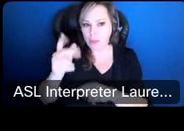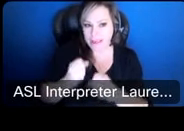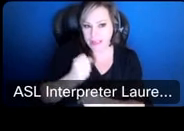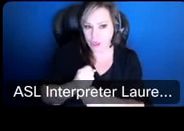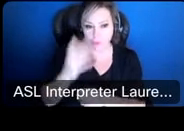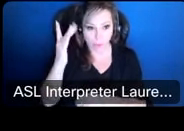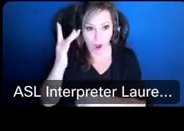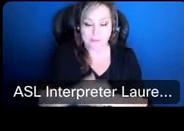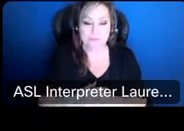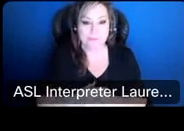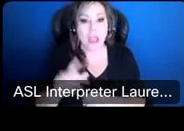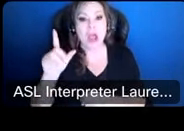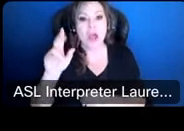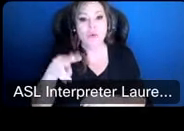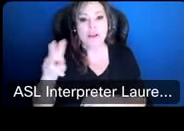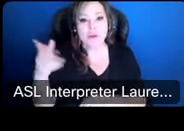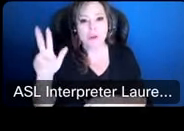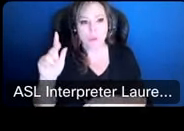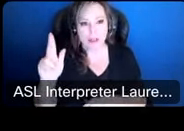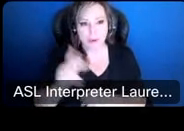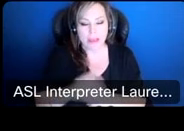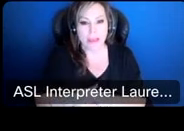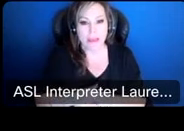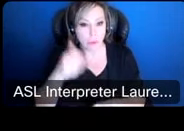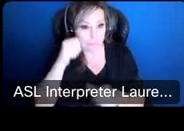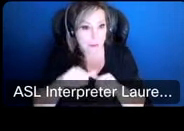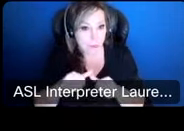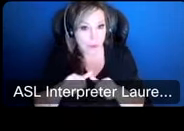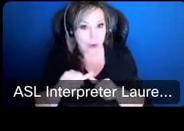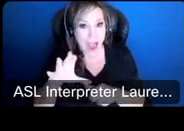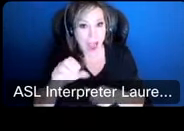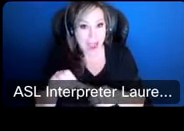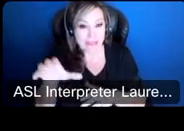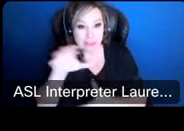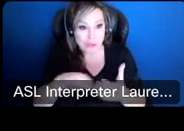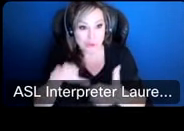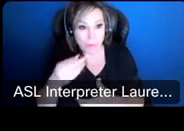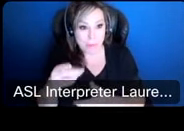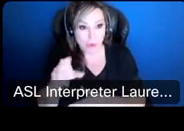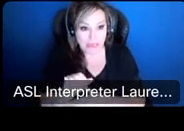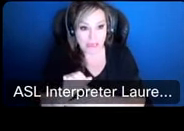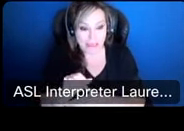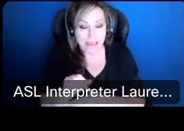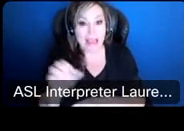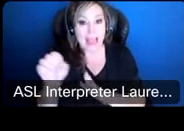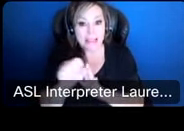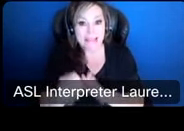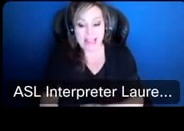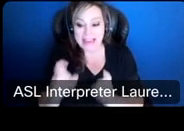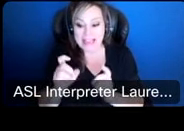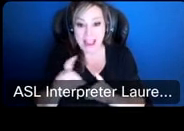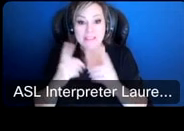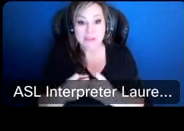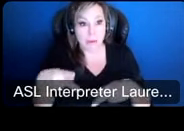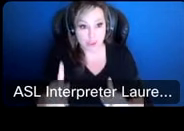there in 22 23 you may recall there was ice storm yuri and states the state gave districts the opportunity